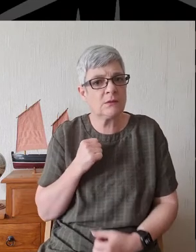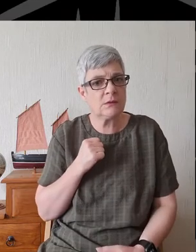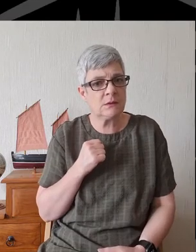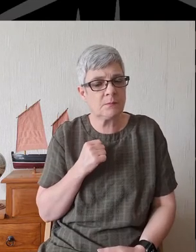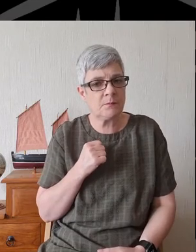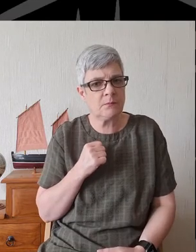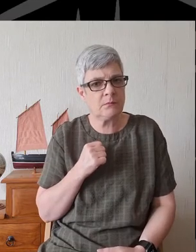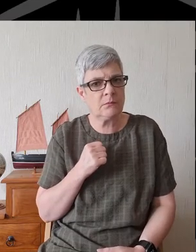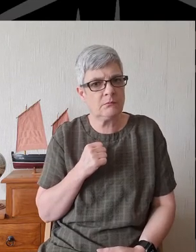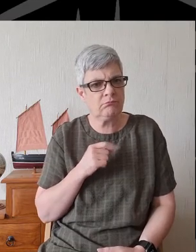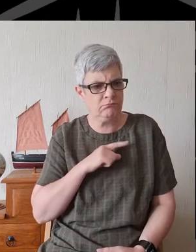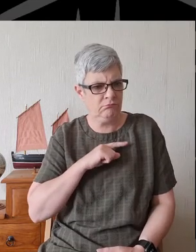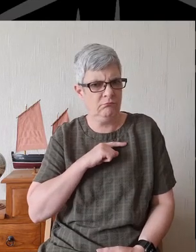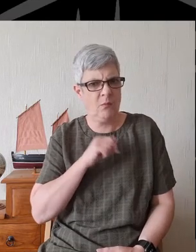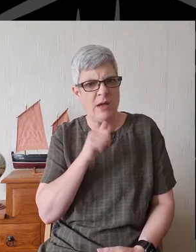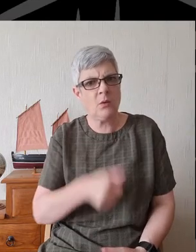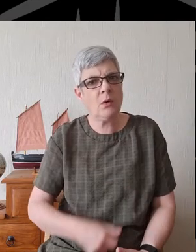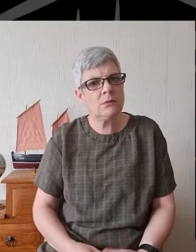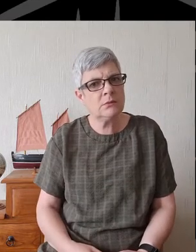Why not?